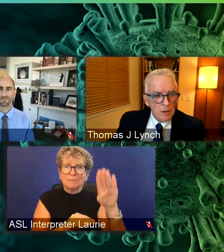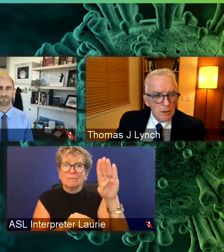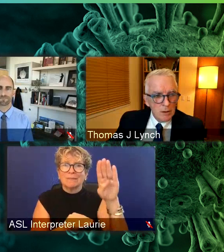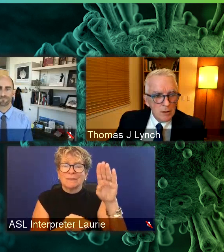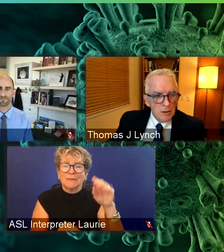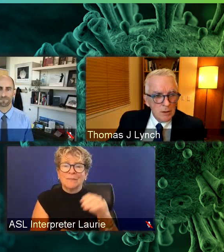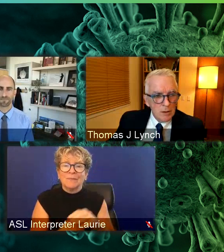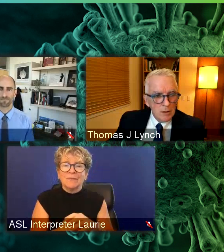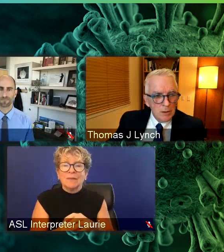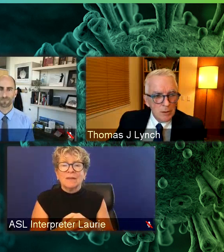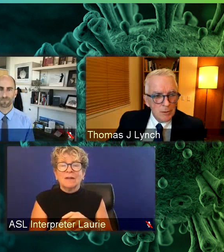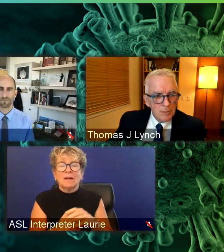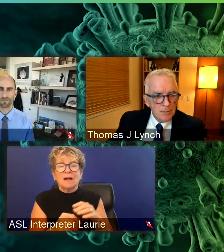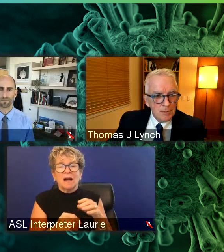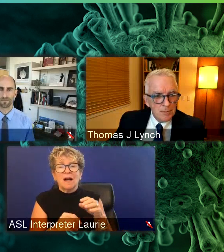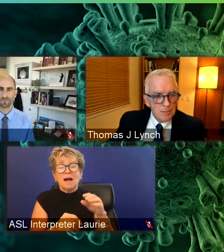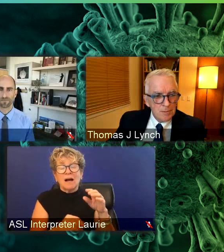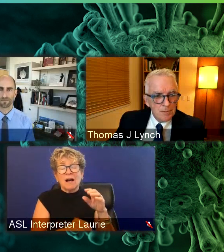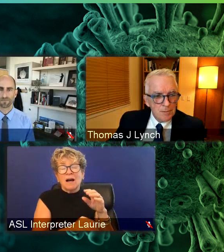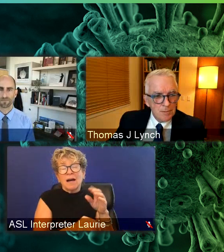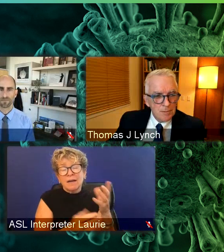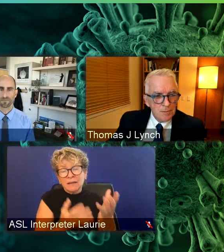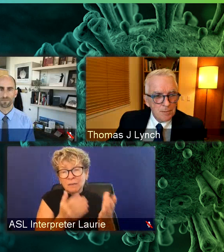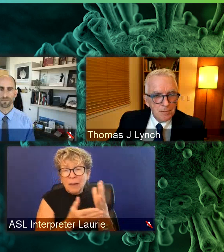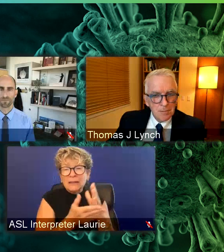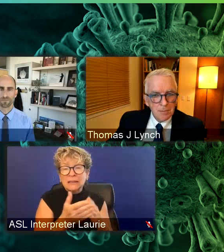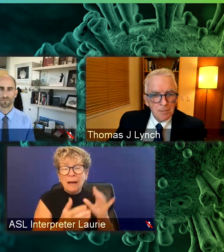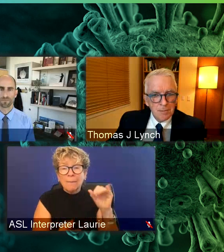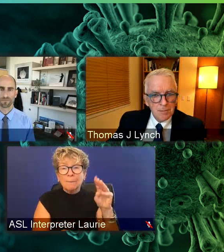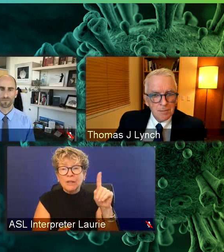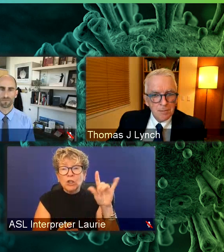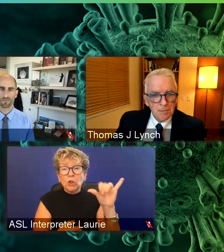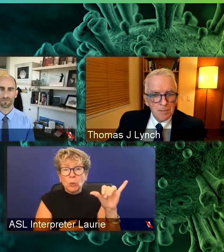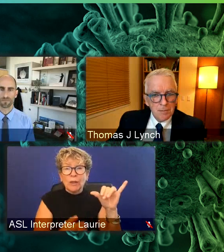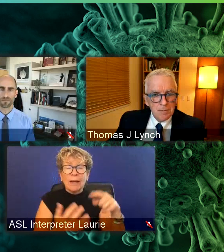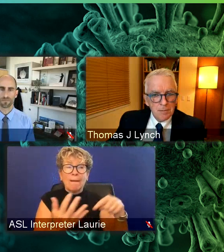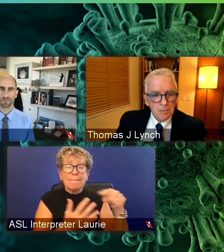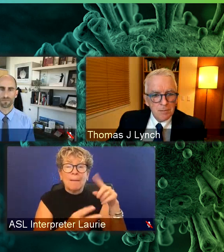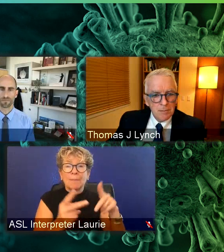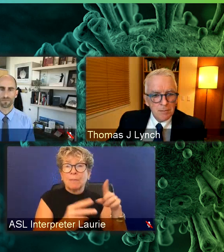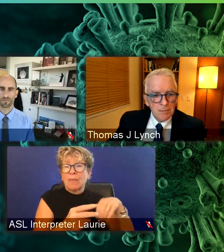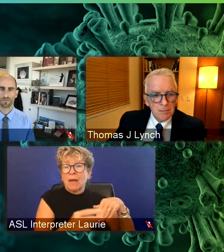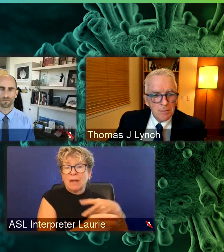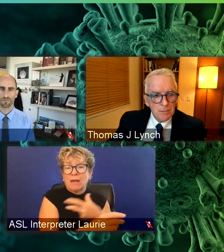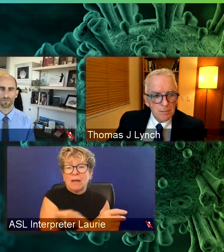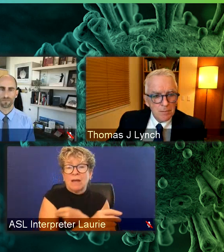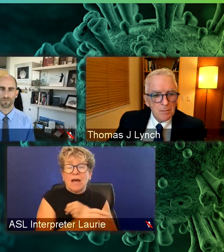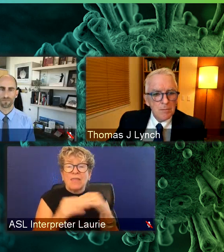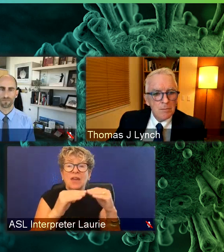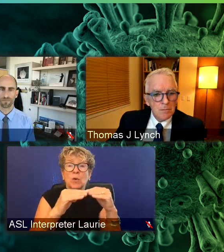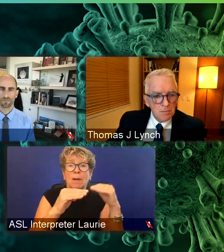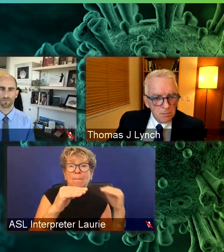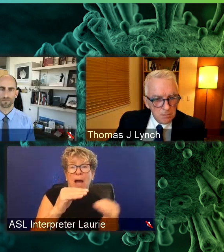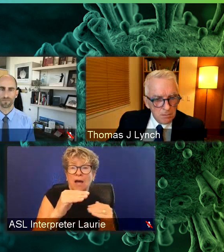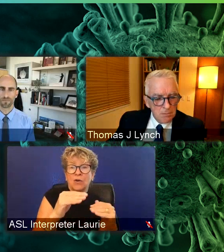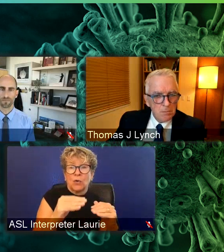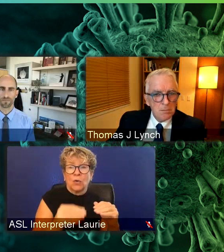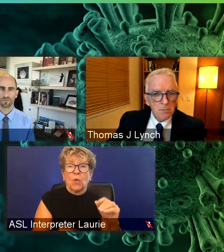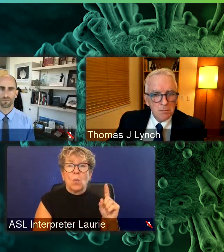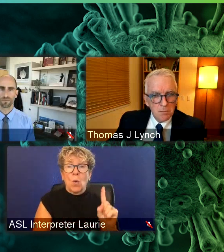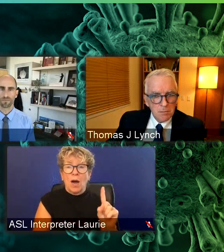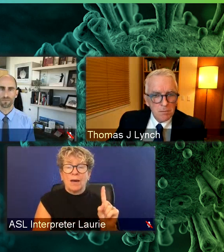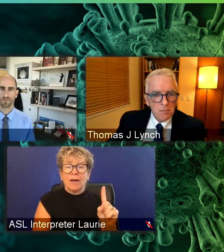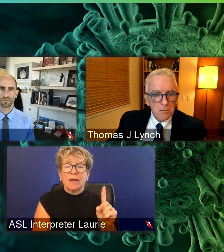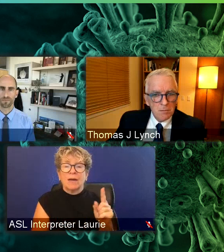in the unvaccinated individuals that then RT will again drop below one and it will kind of come back down. So we have this kind of